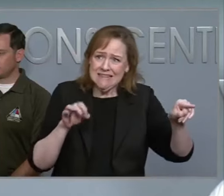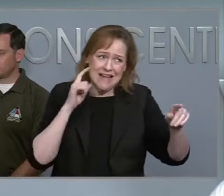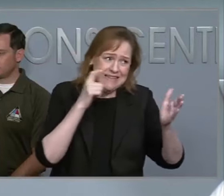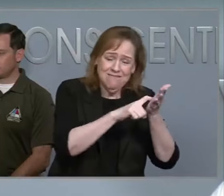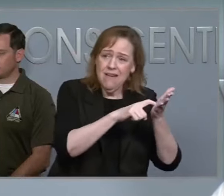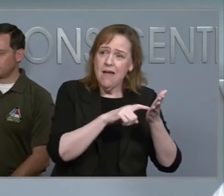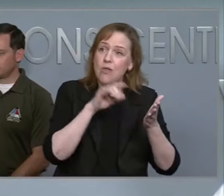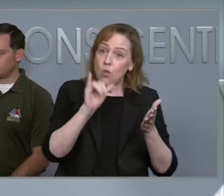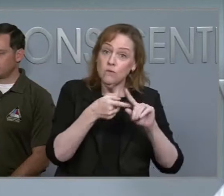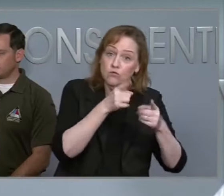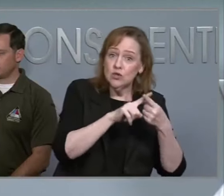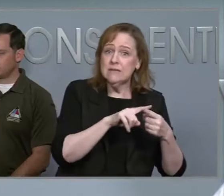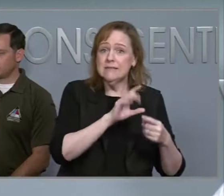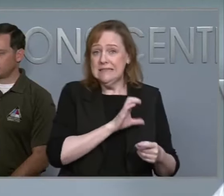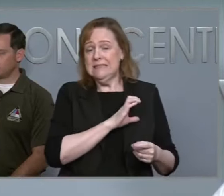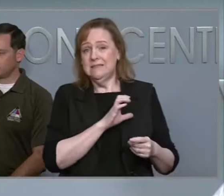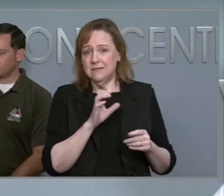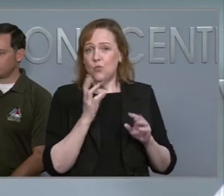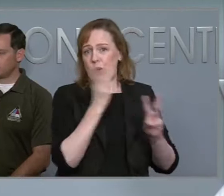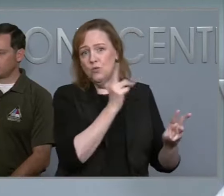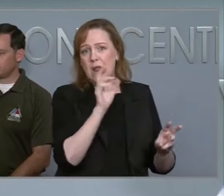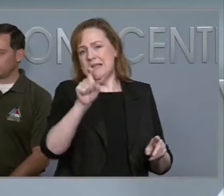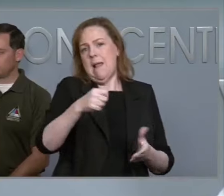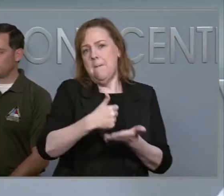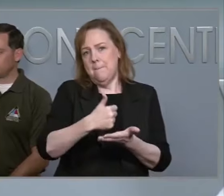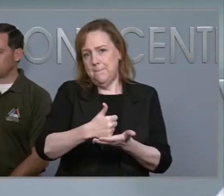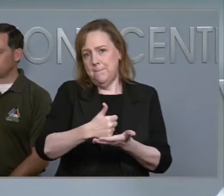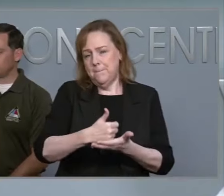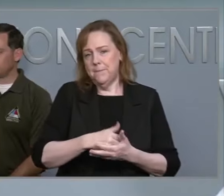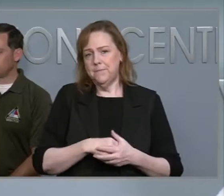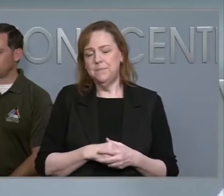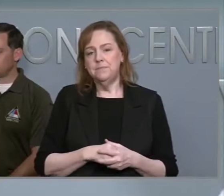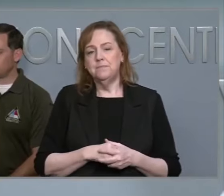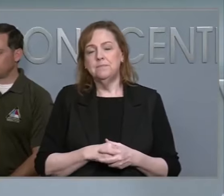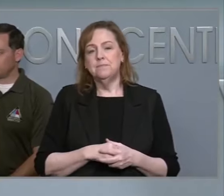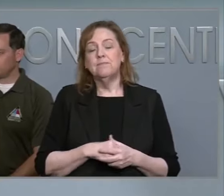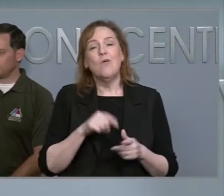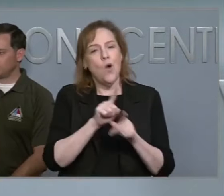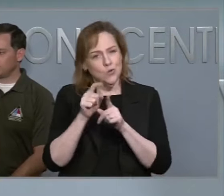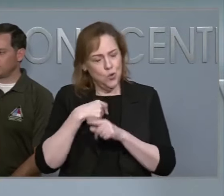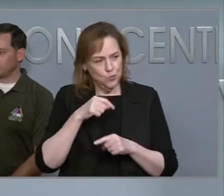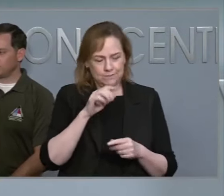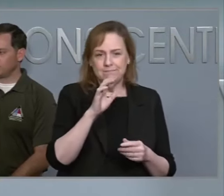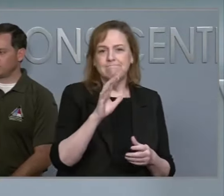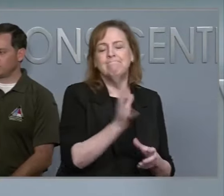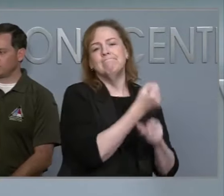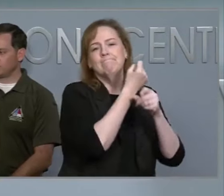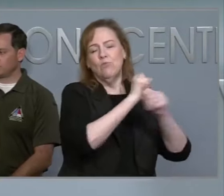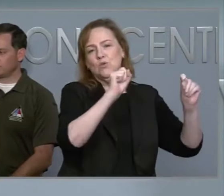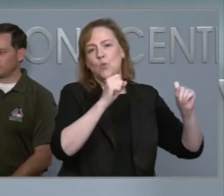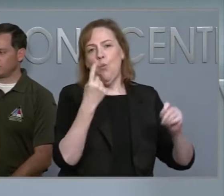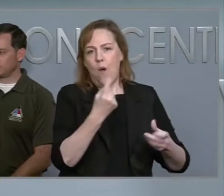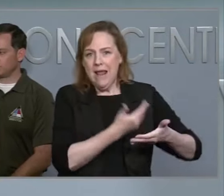in western North Carolina. We also rescued an infant and were able to take that infant directly to the hospital for care.